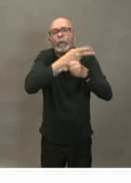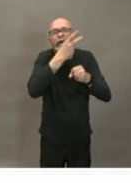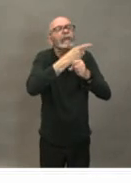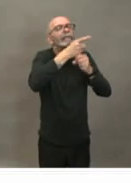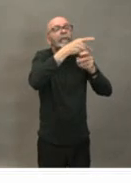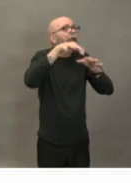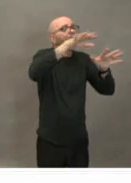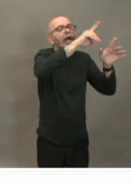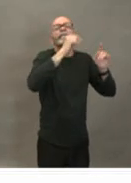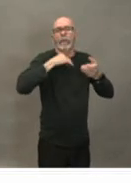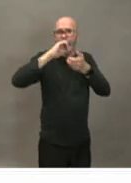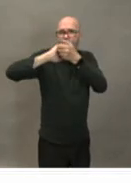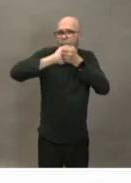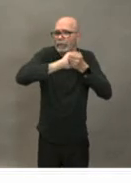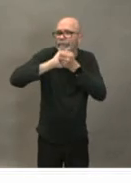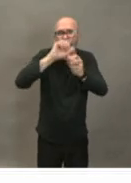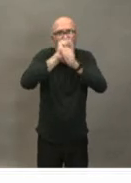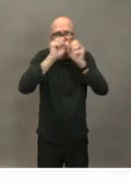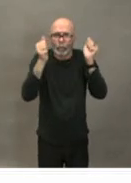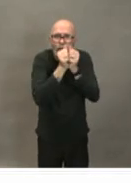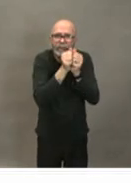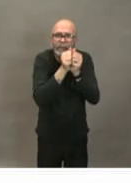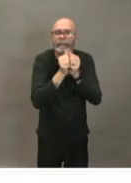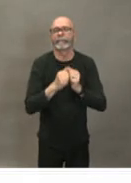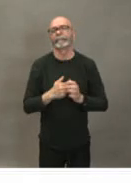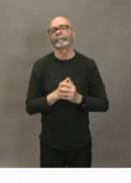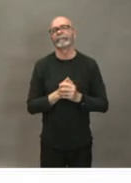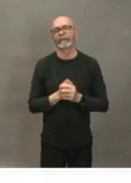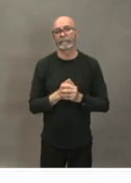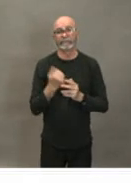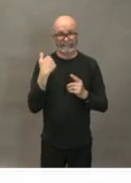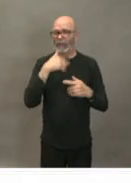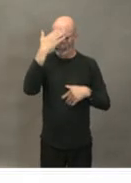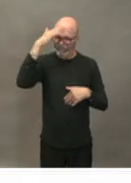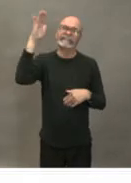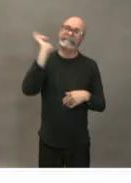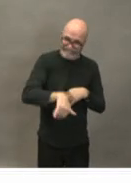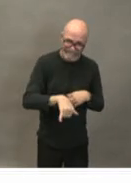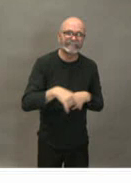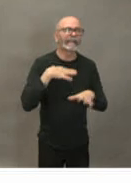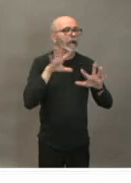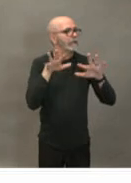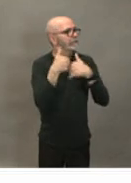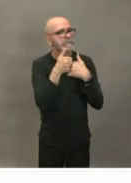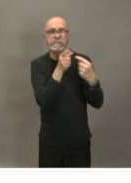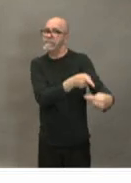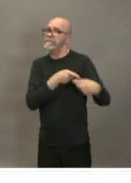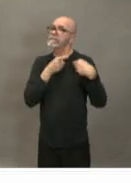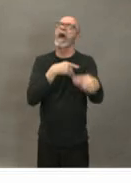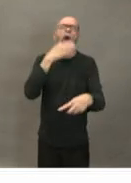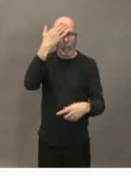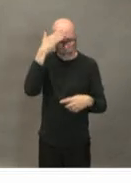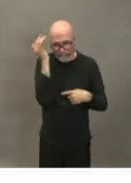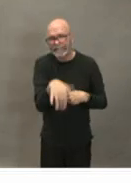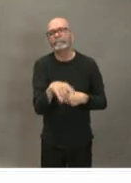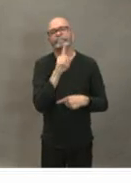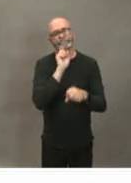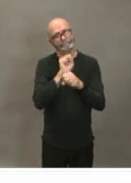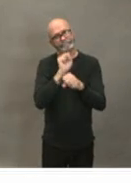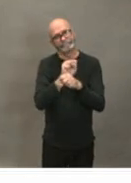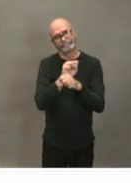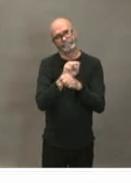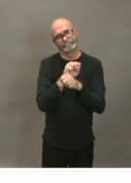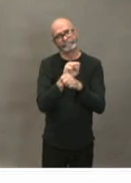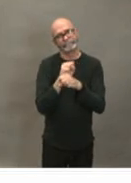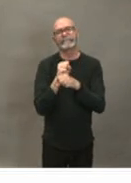that we have ongoing efforts around and we know that while it will be a challenge it's one that we we are working to find active solutions to